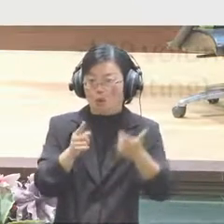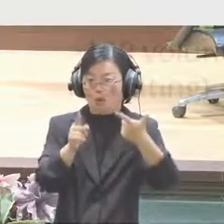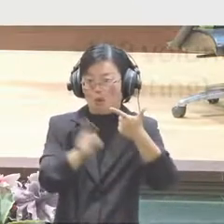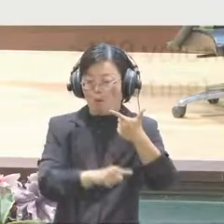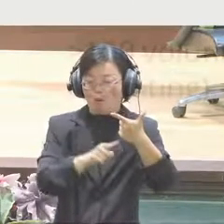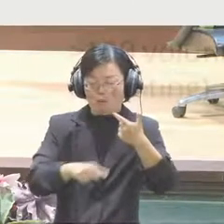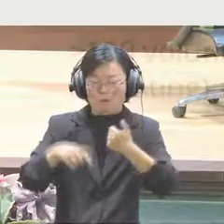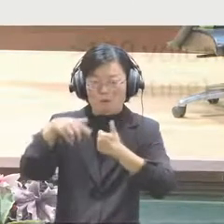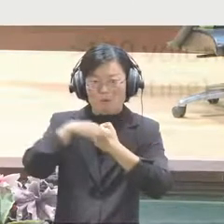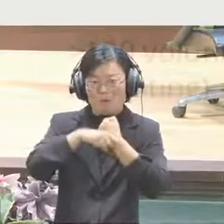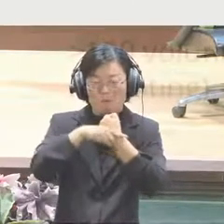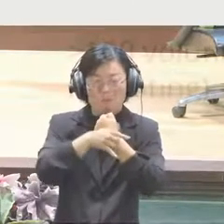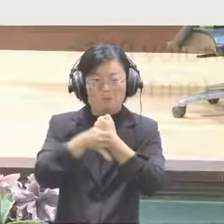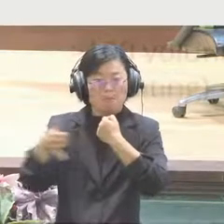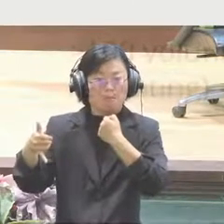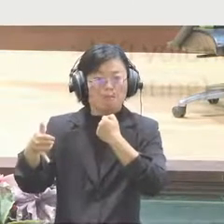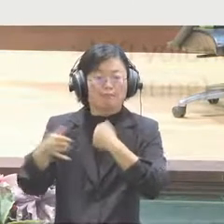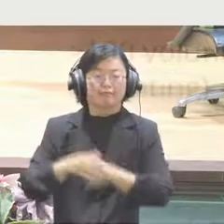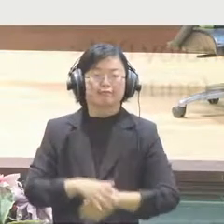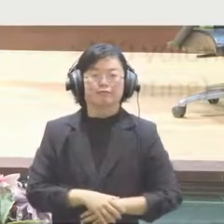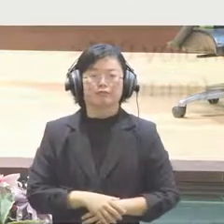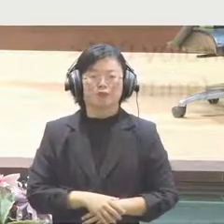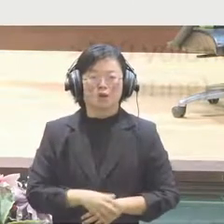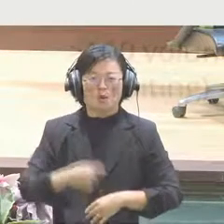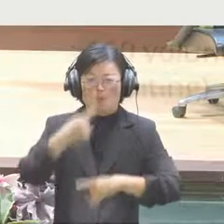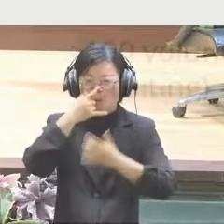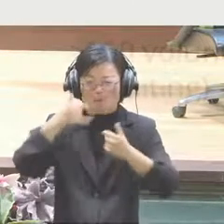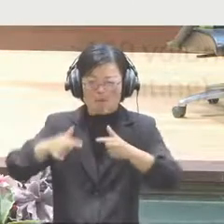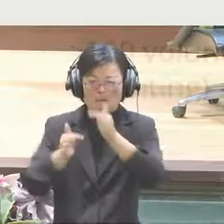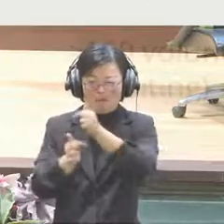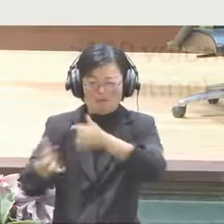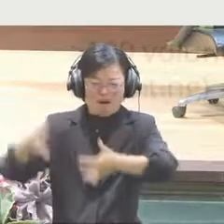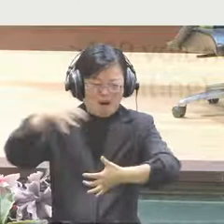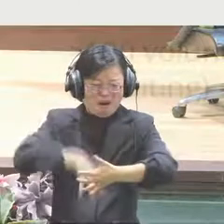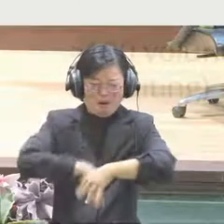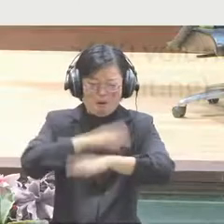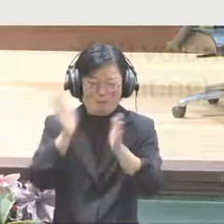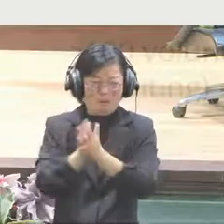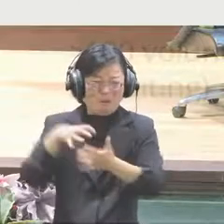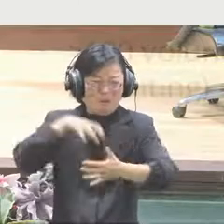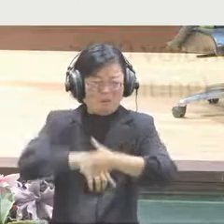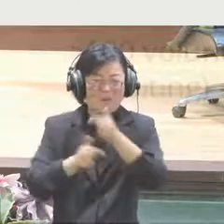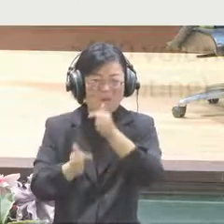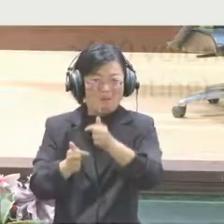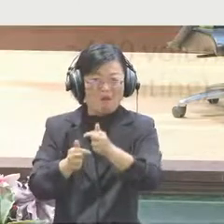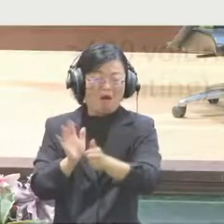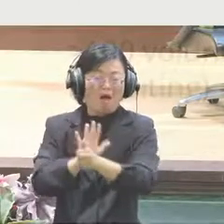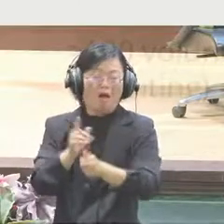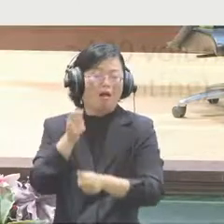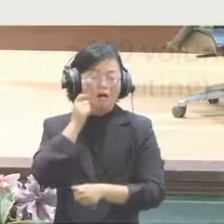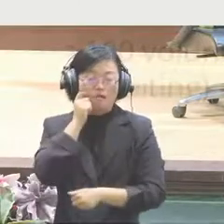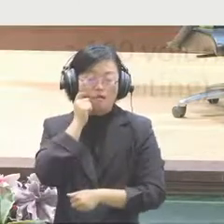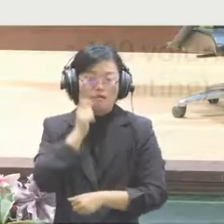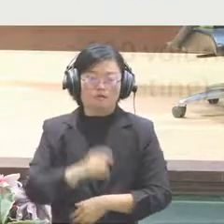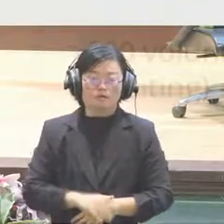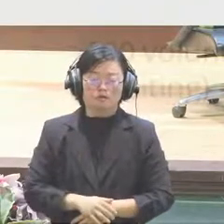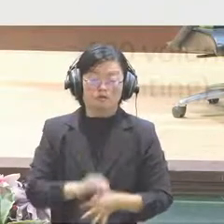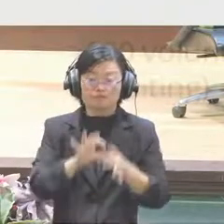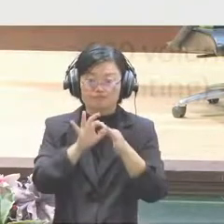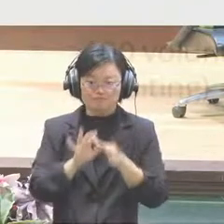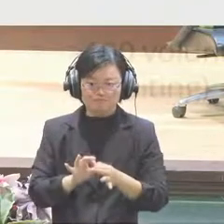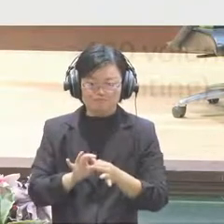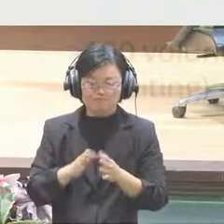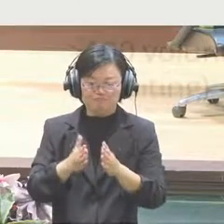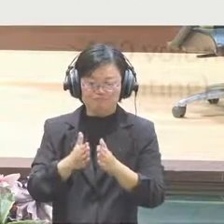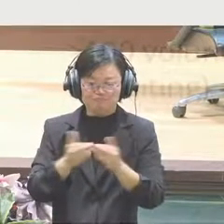we cannot do everything by ourselves. So we have adopted quite a different approach in doing